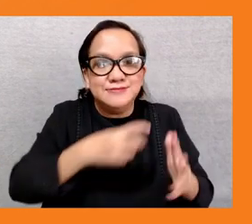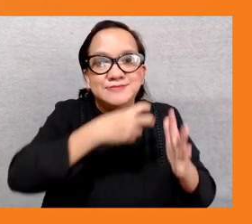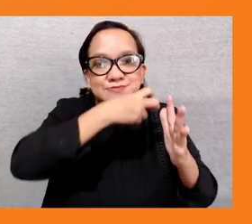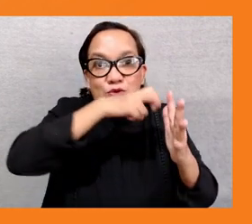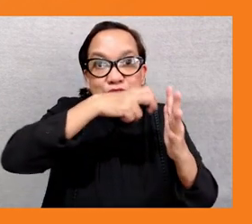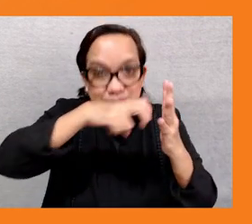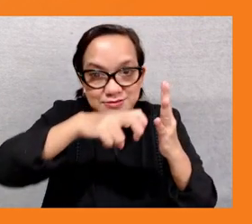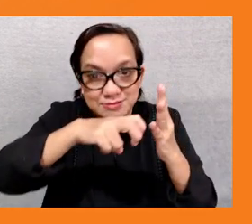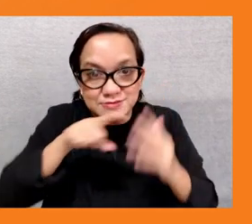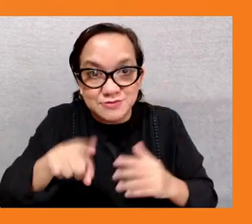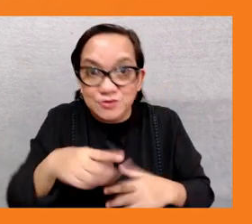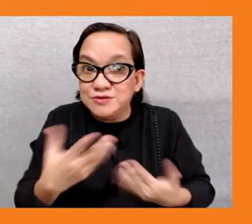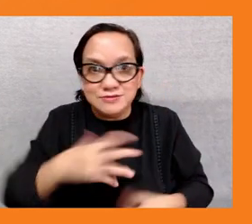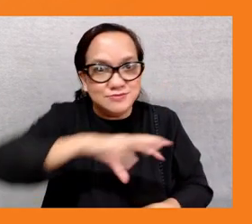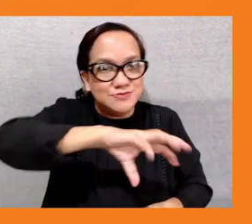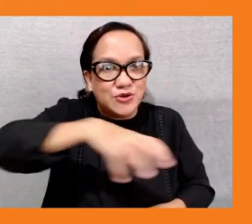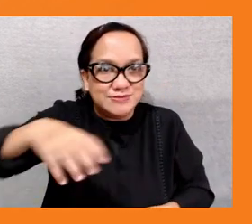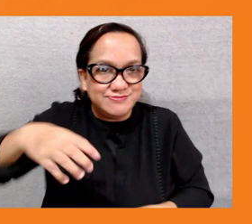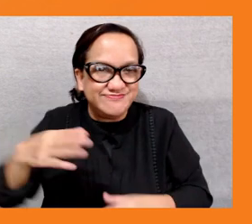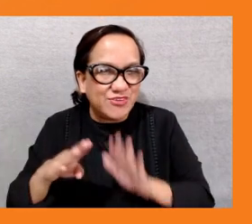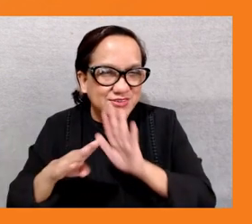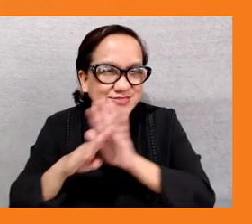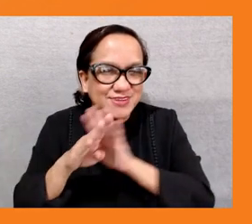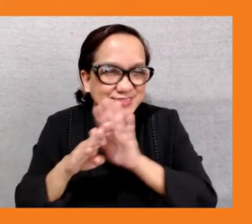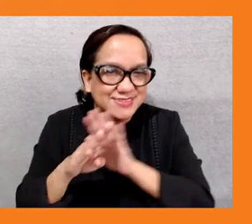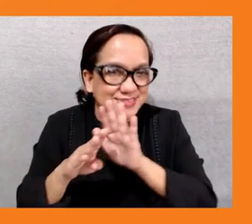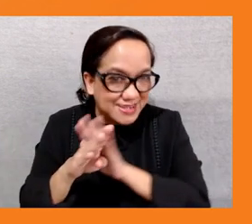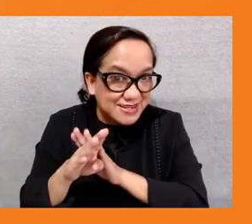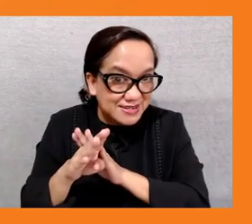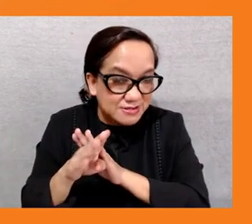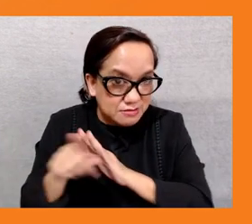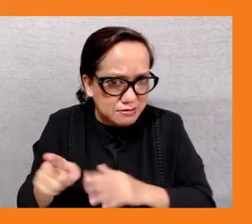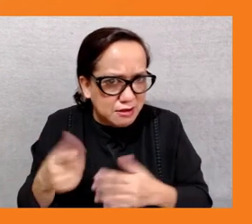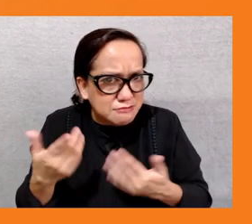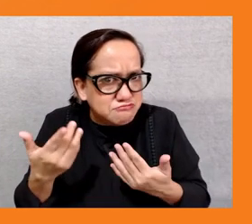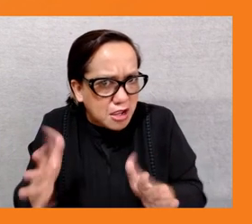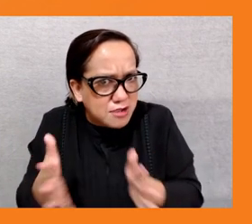with that i hope that gave you a good introduction to the concept and i'll stop there thanks